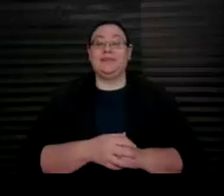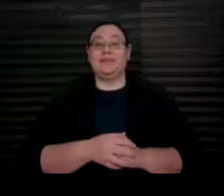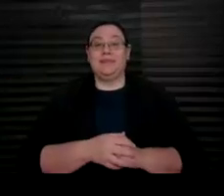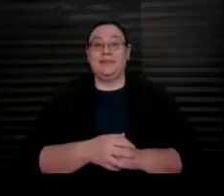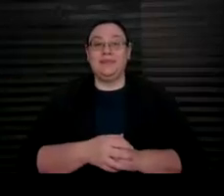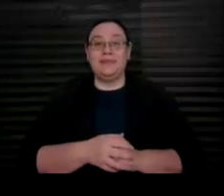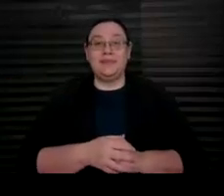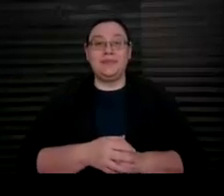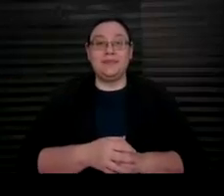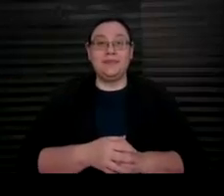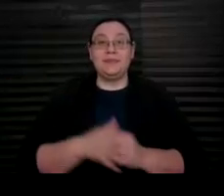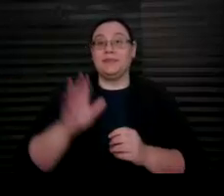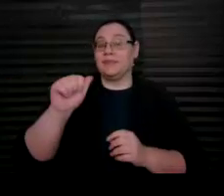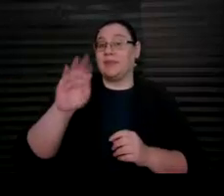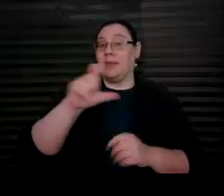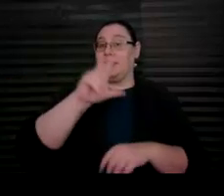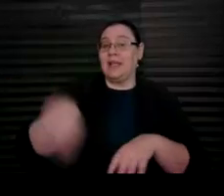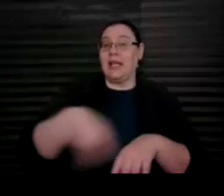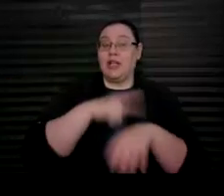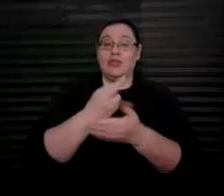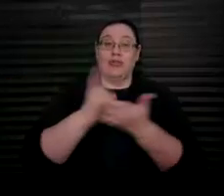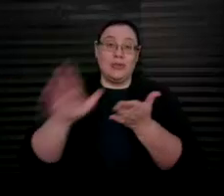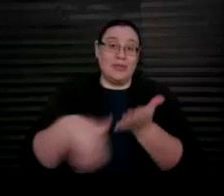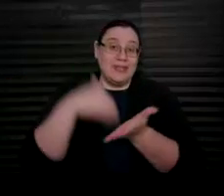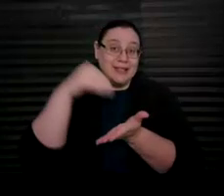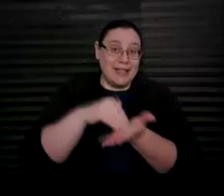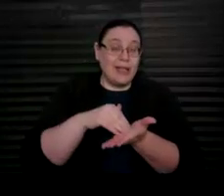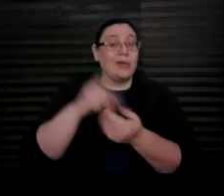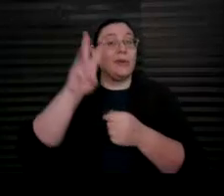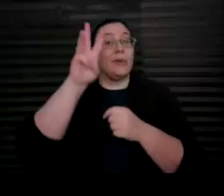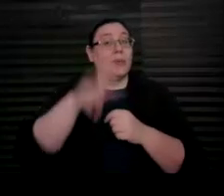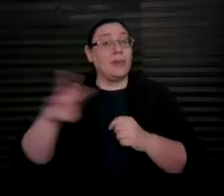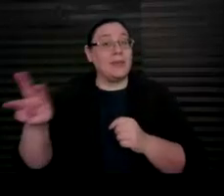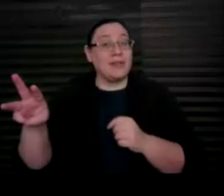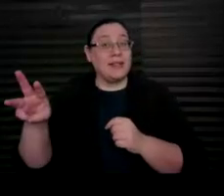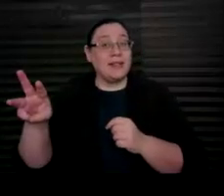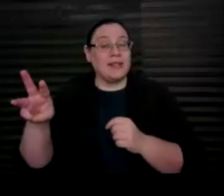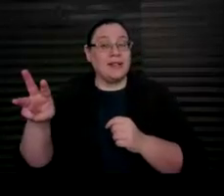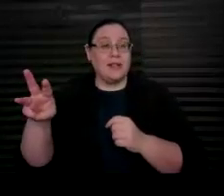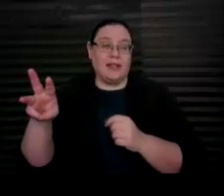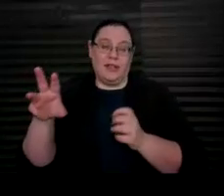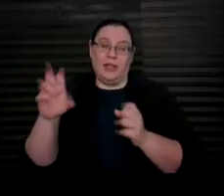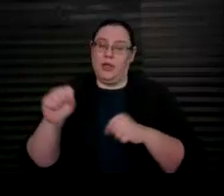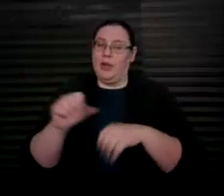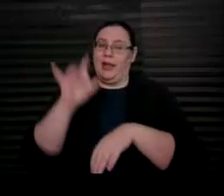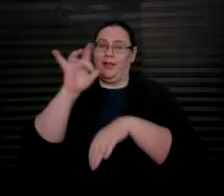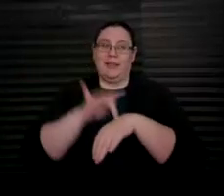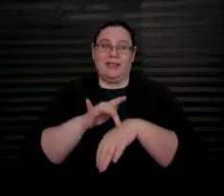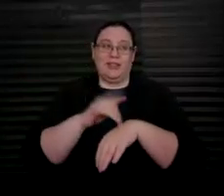The ABLE National Resource Center website, which you can visit at